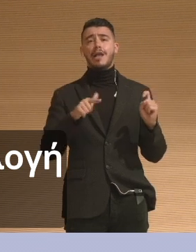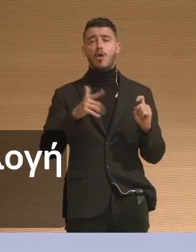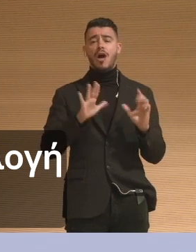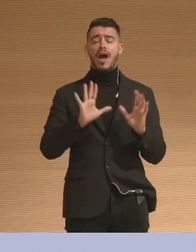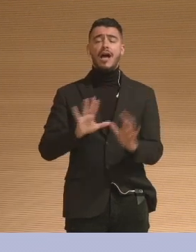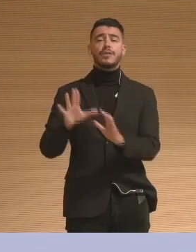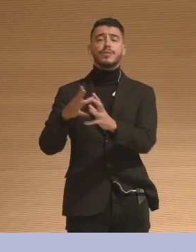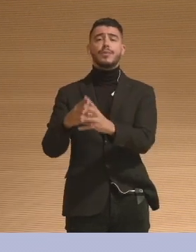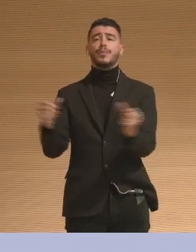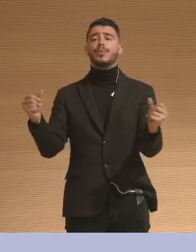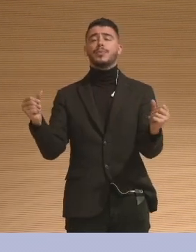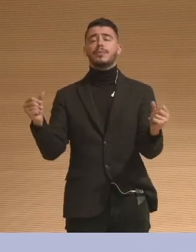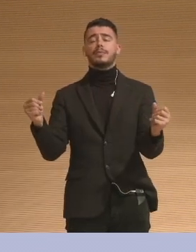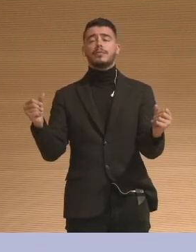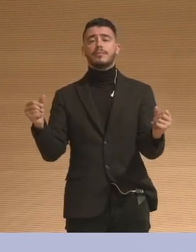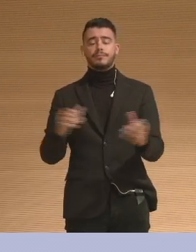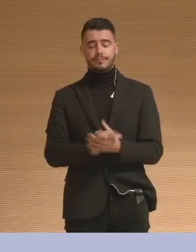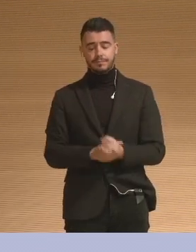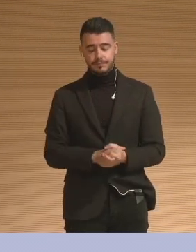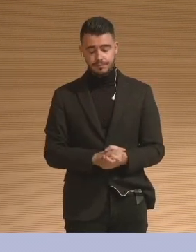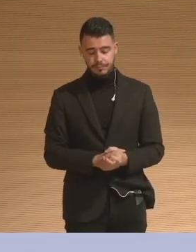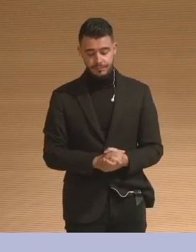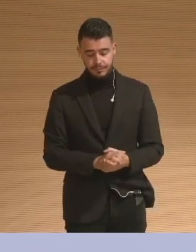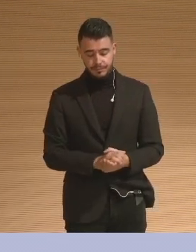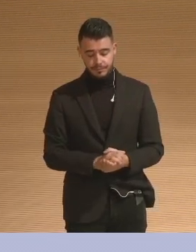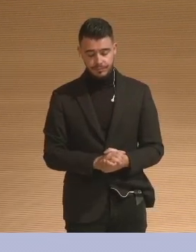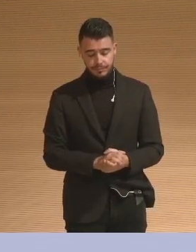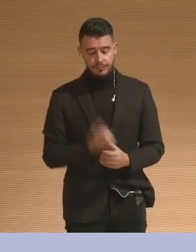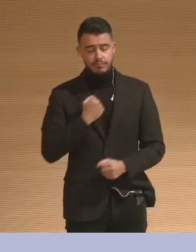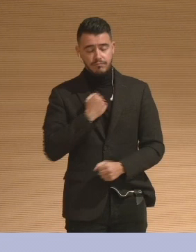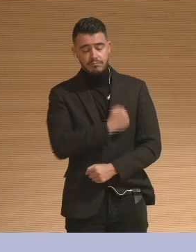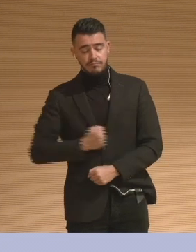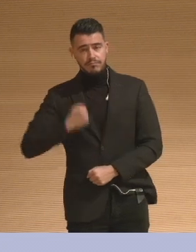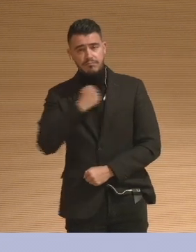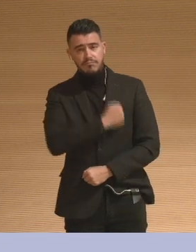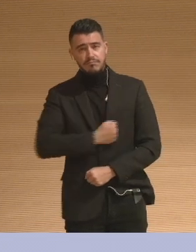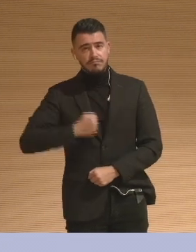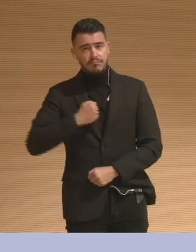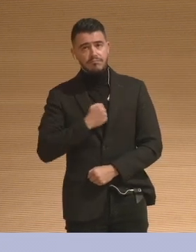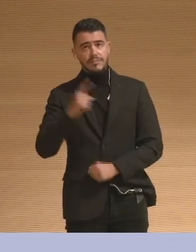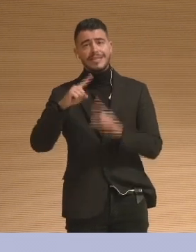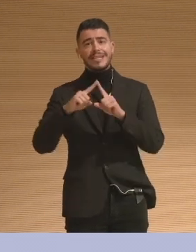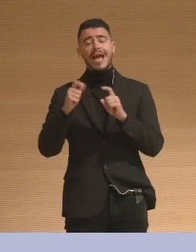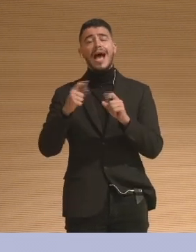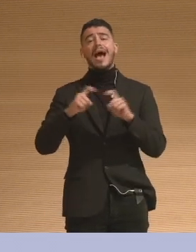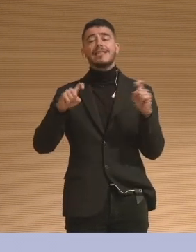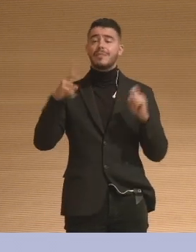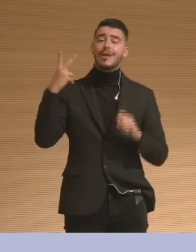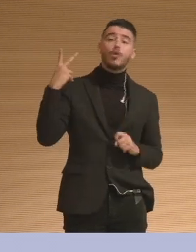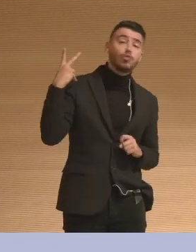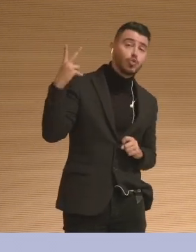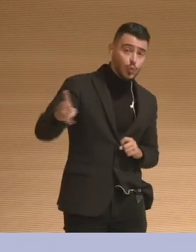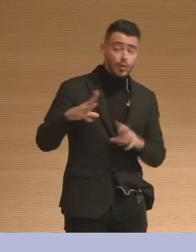of objects? Maybe you've made a donation to an important cause. This is